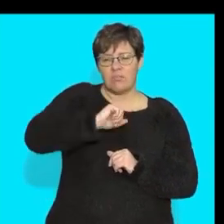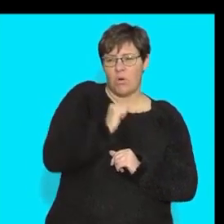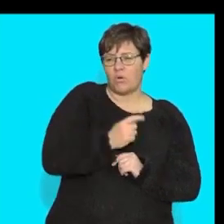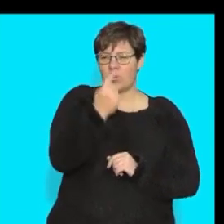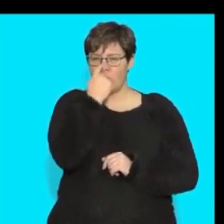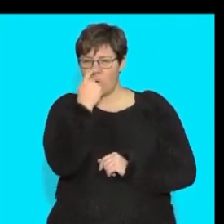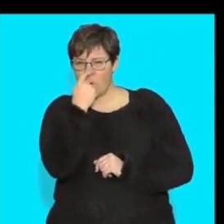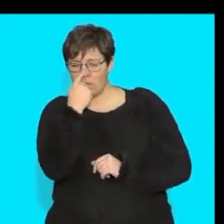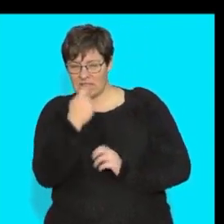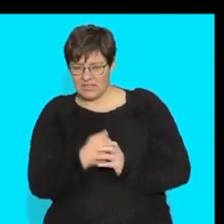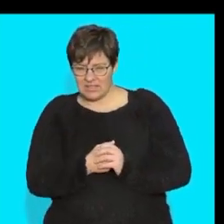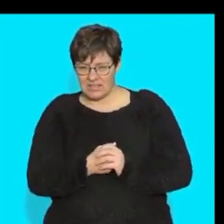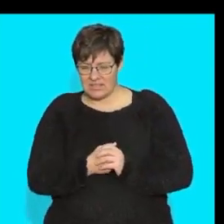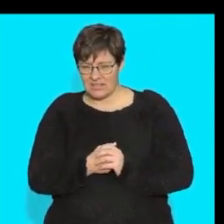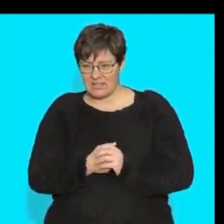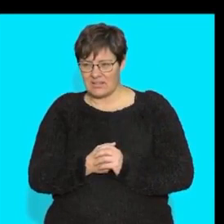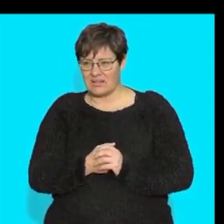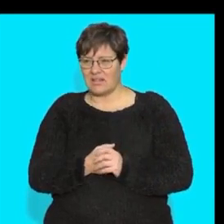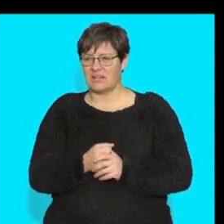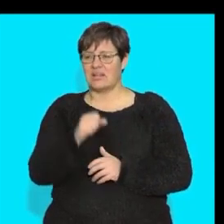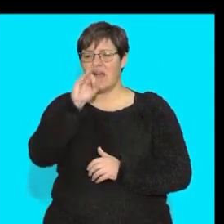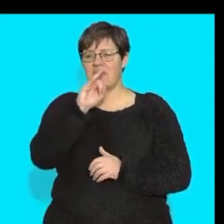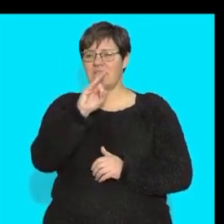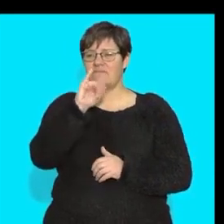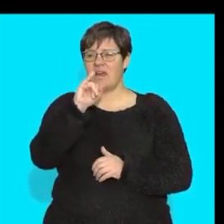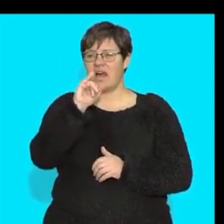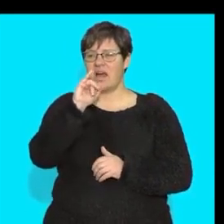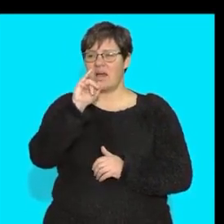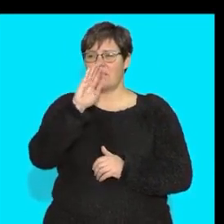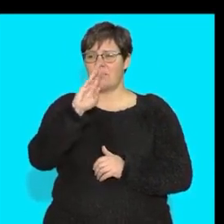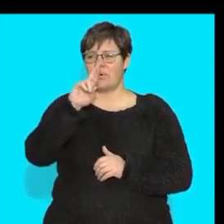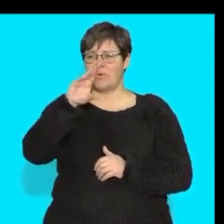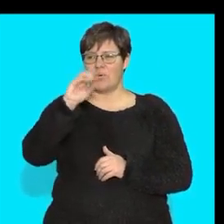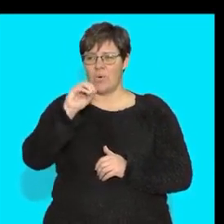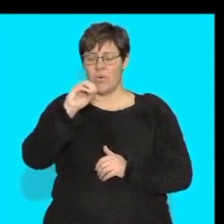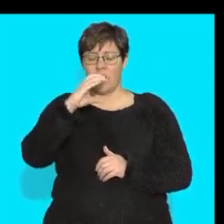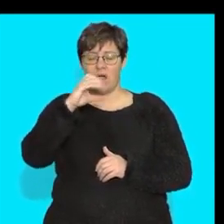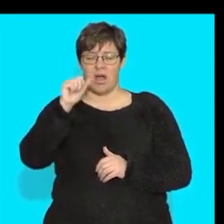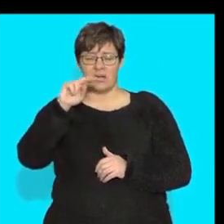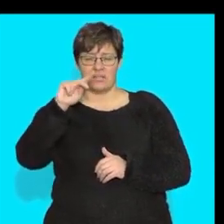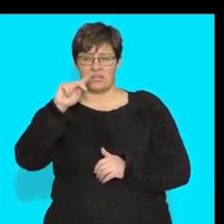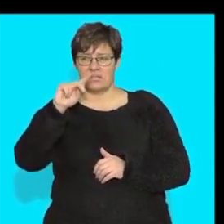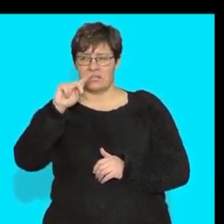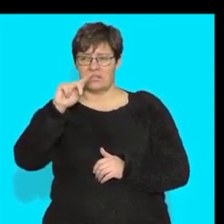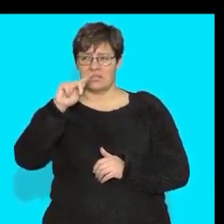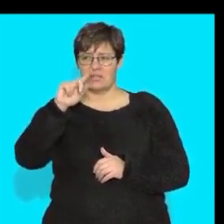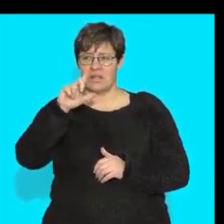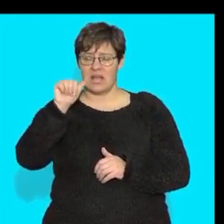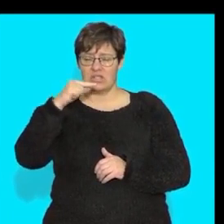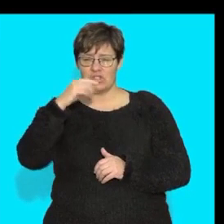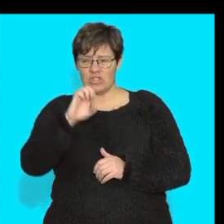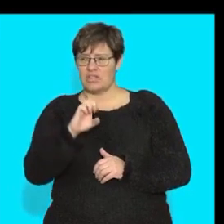i'm going to see fibrocartilage where i need a lot of support in my intervertebral discs